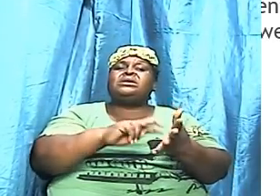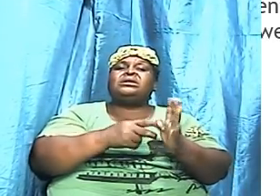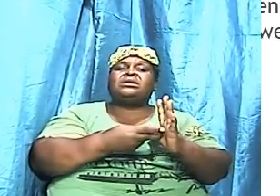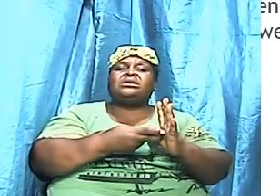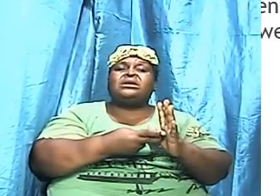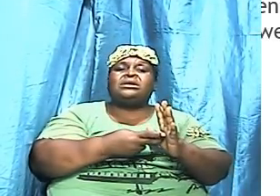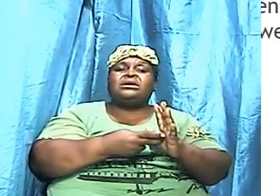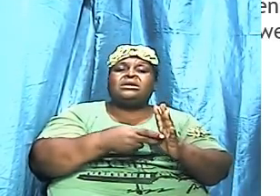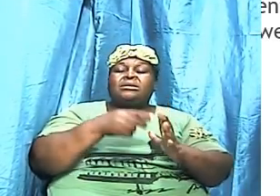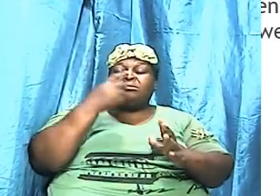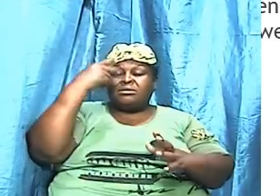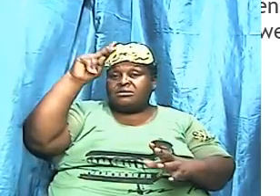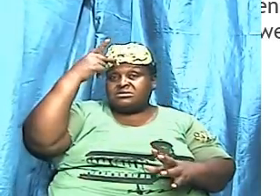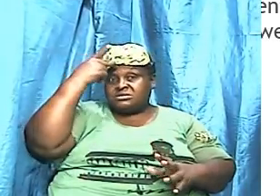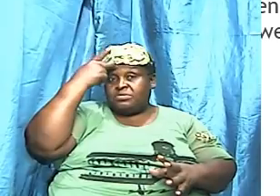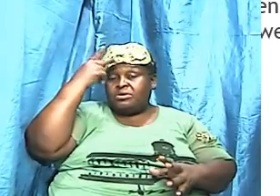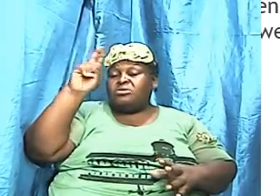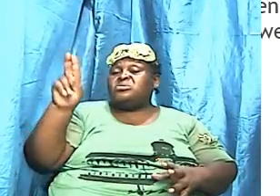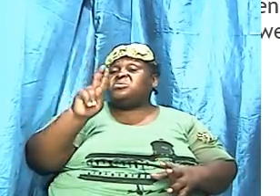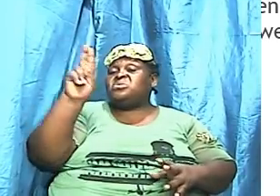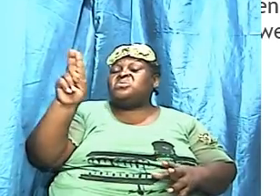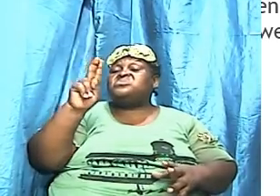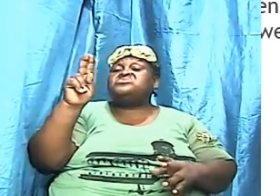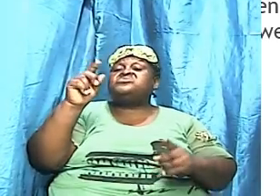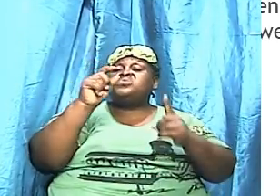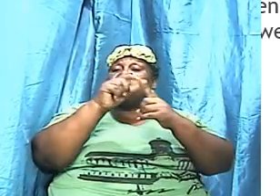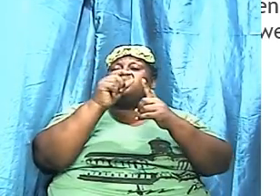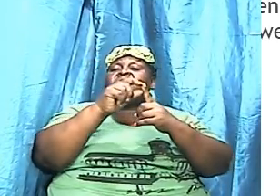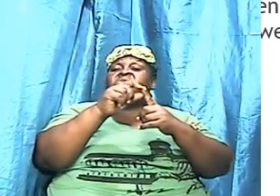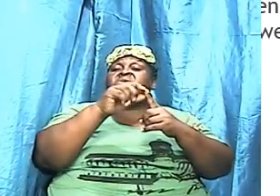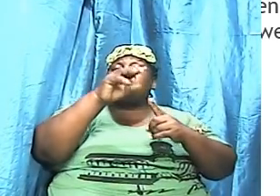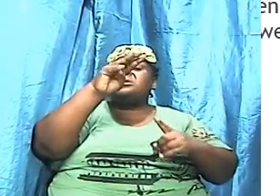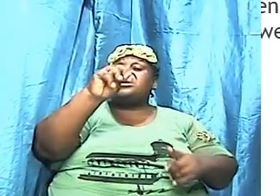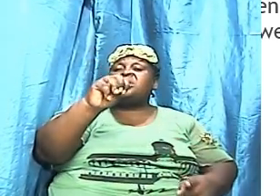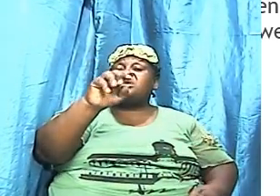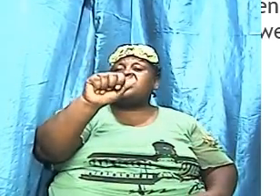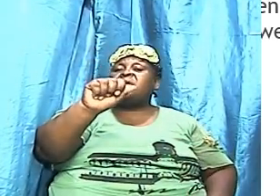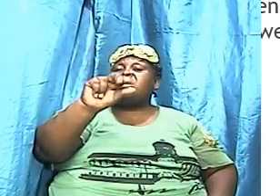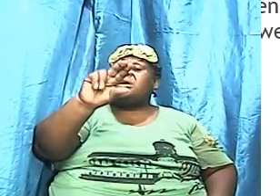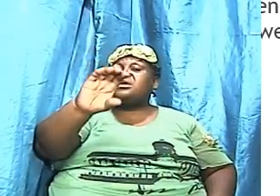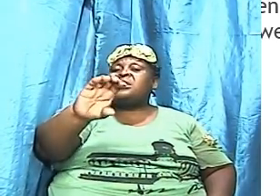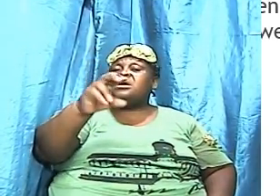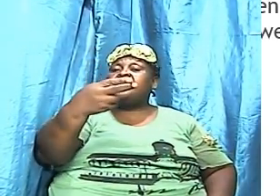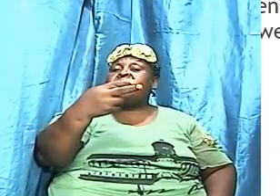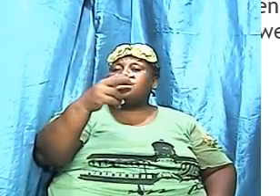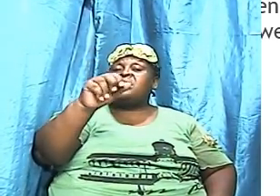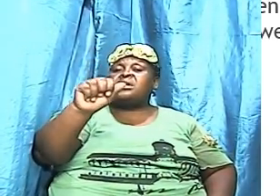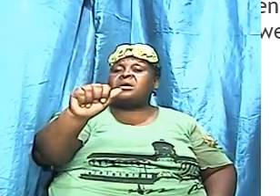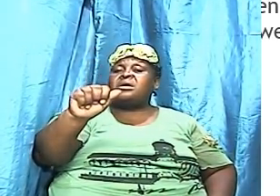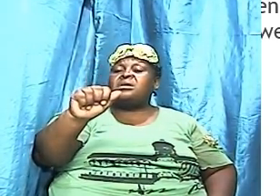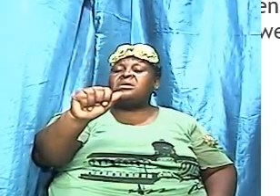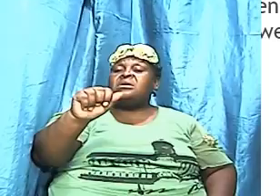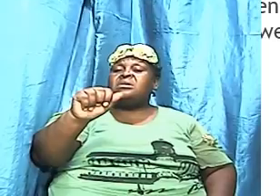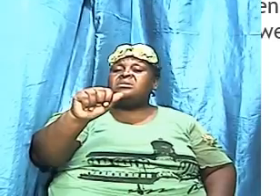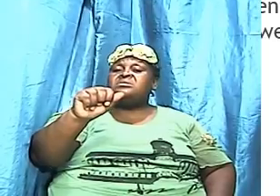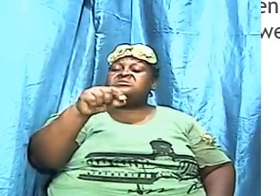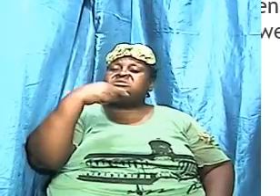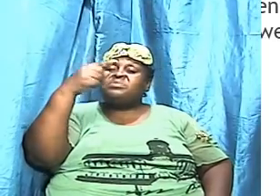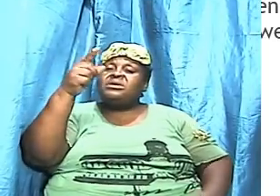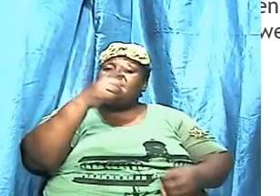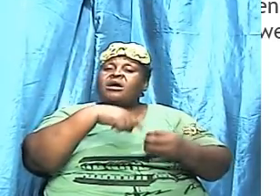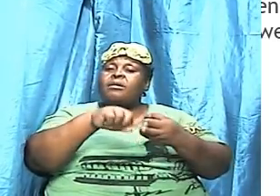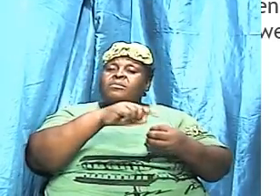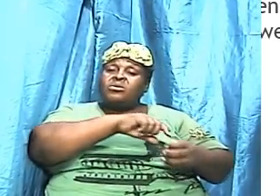used the word machara to describe our sword of the spirit, he